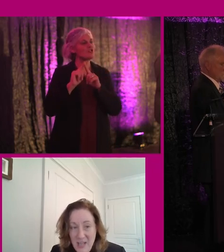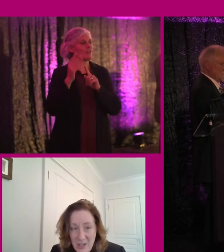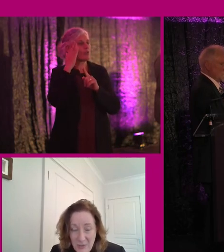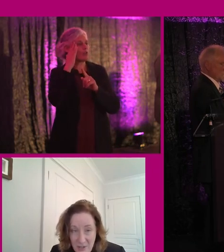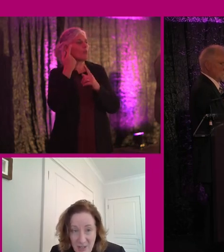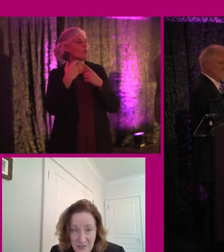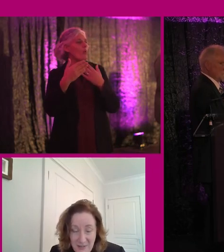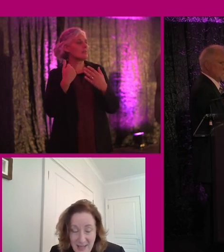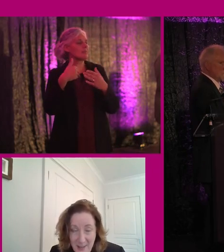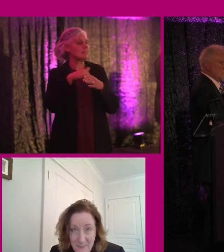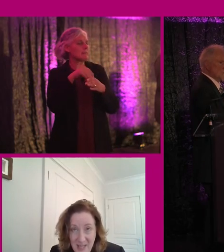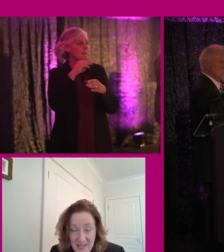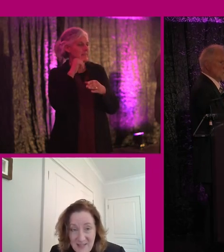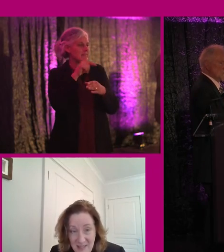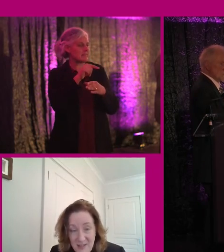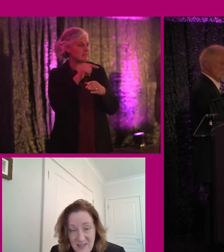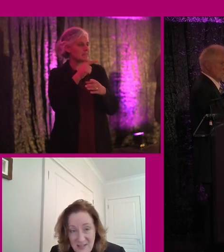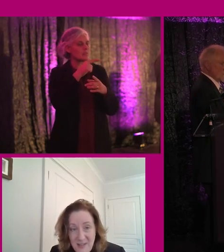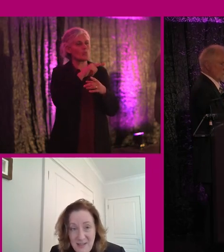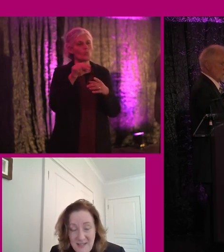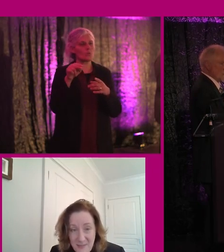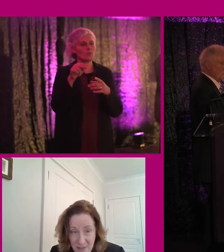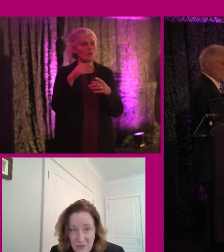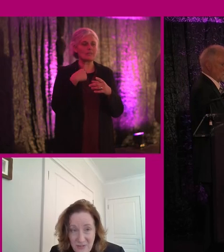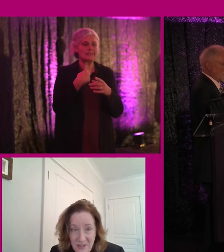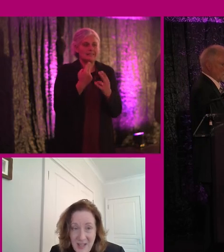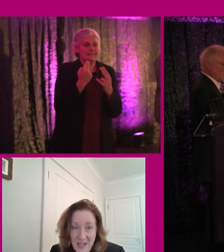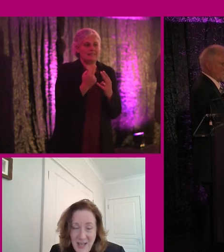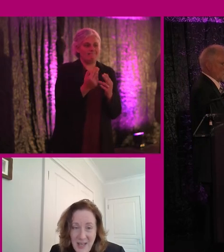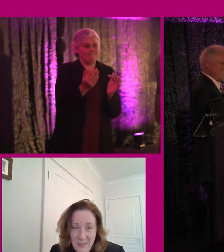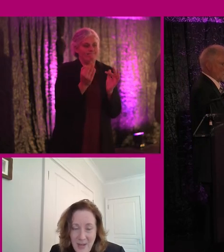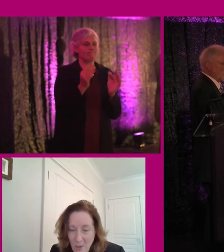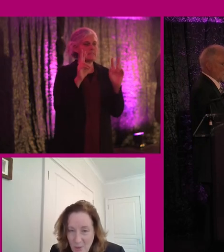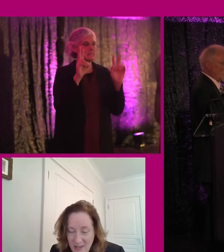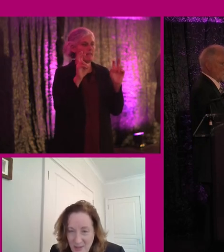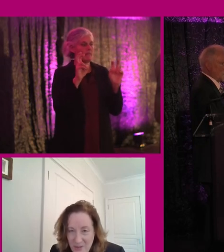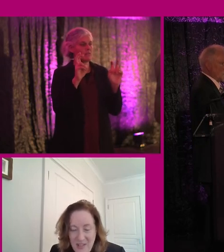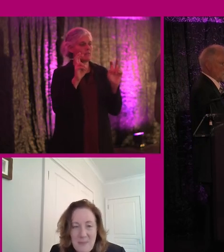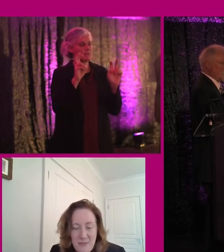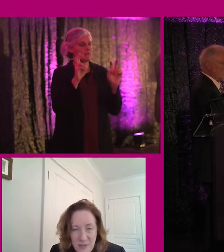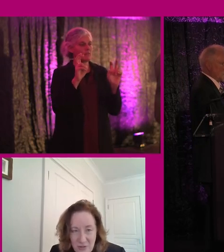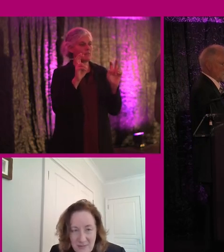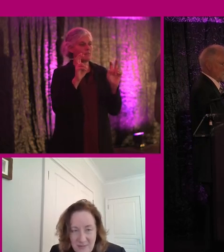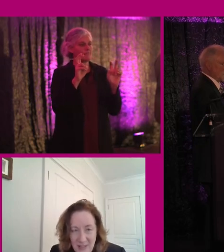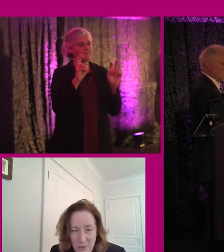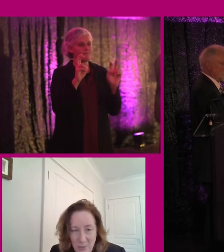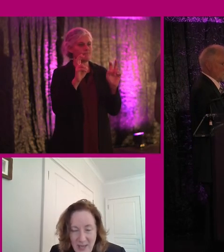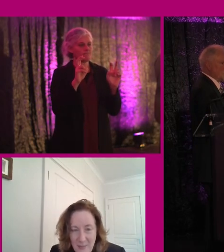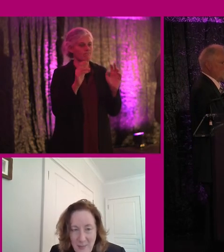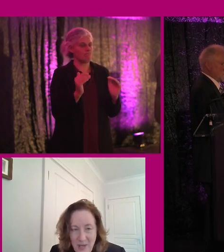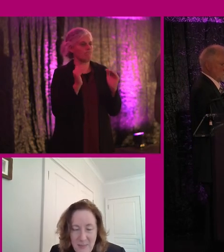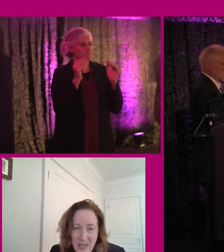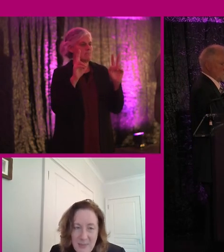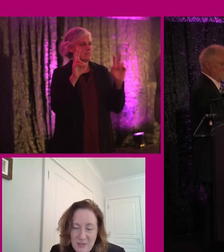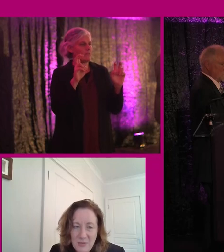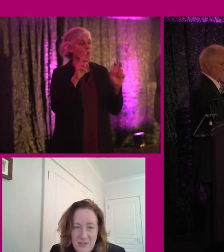aspects. There are not necessarily definition or the same definition, you know,